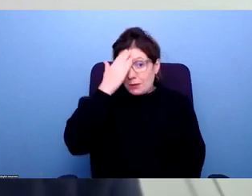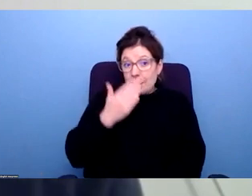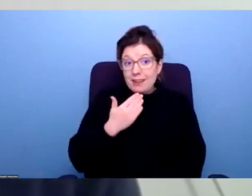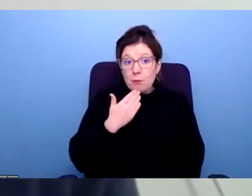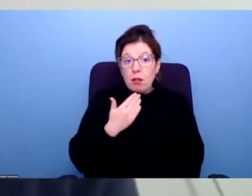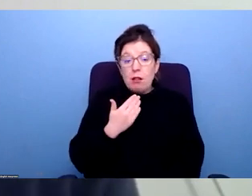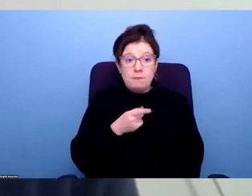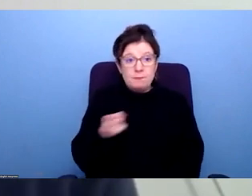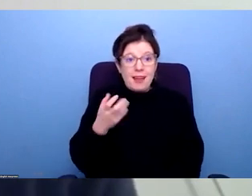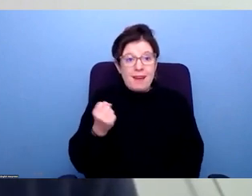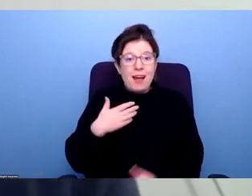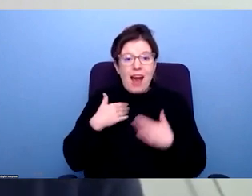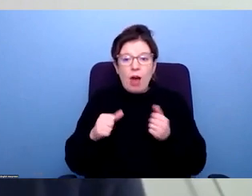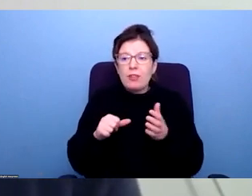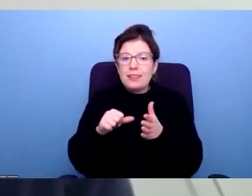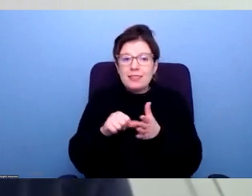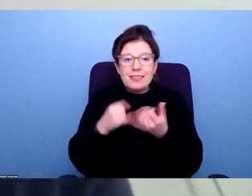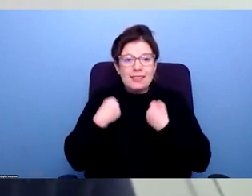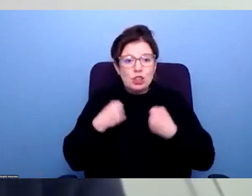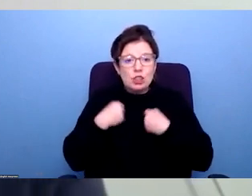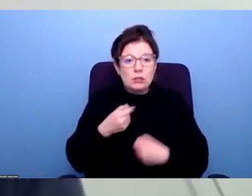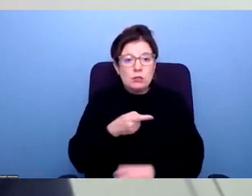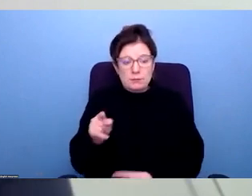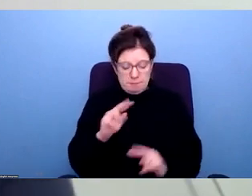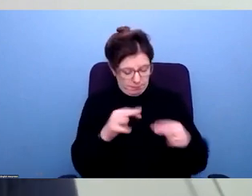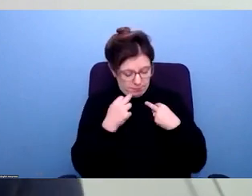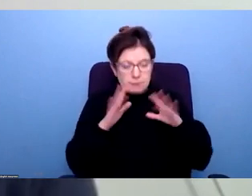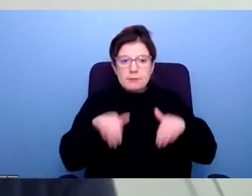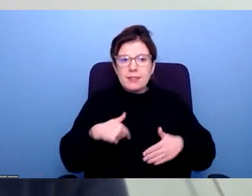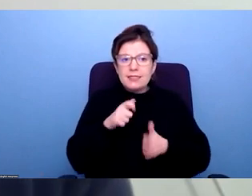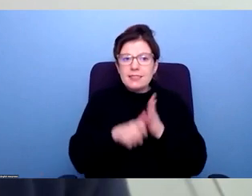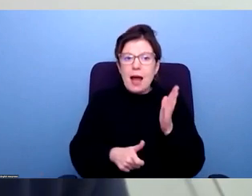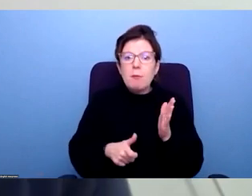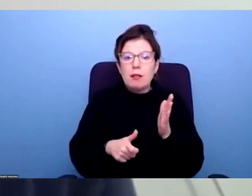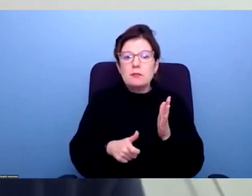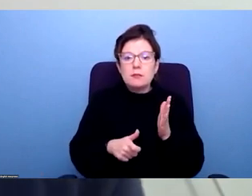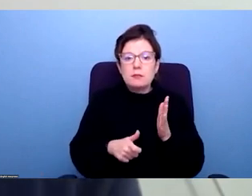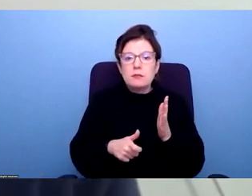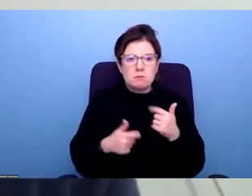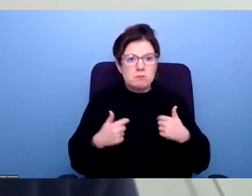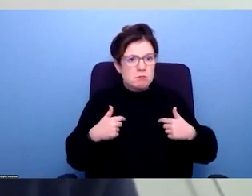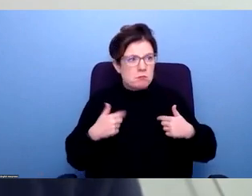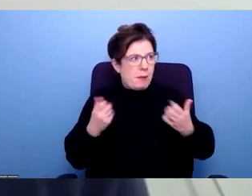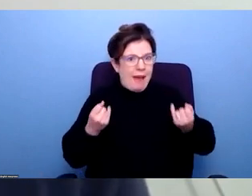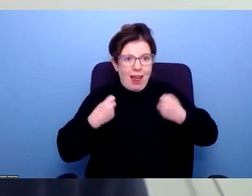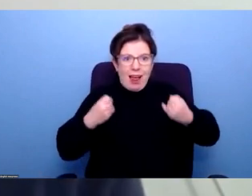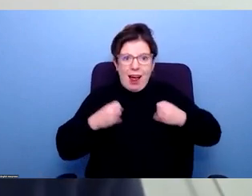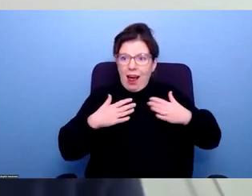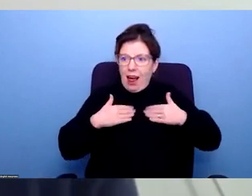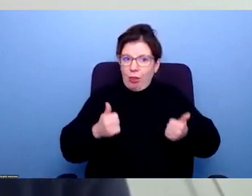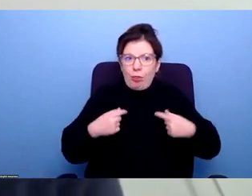who have health conditions. And they those individuals often don't see themselves as disabled people. They may just think, well, I've got a health condition,